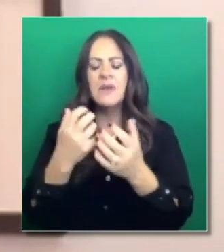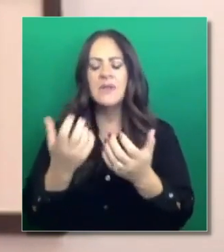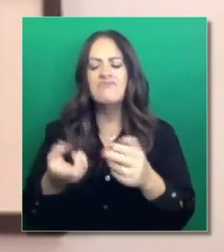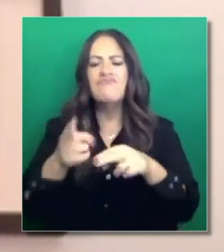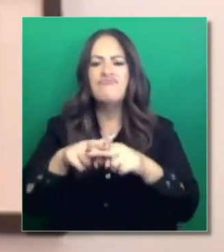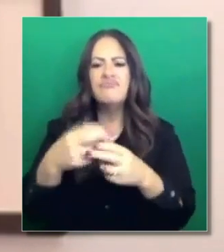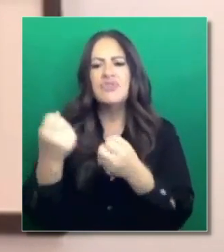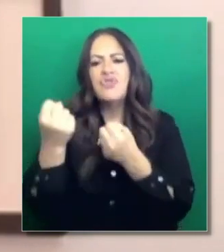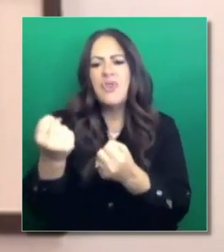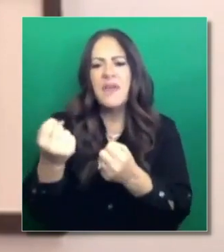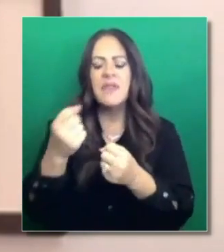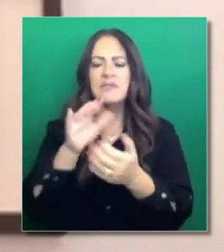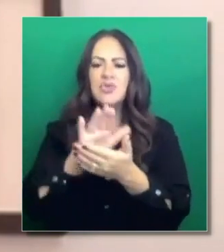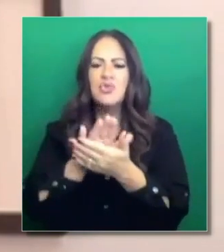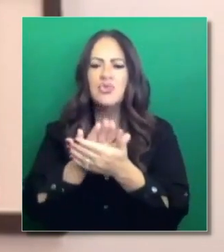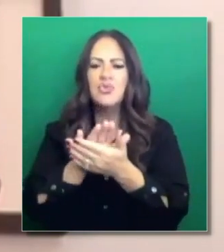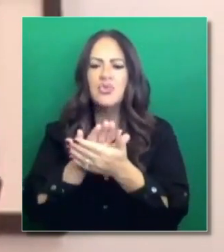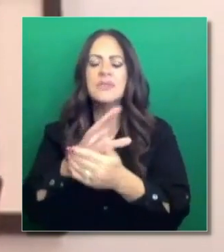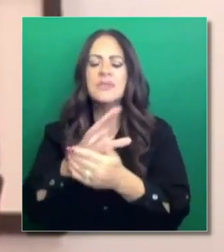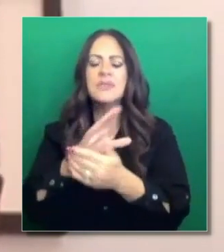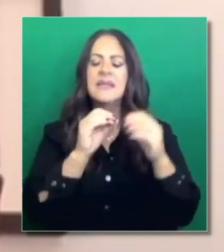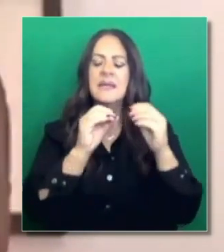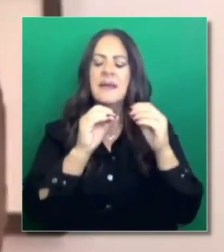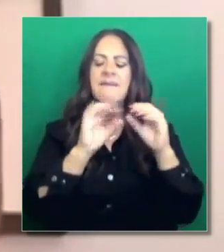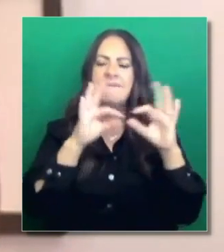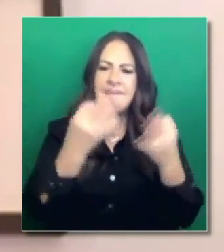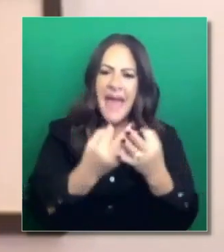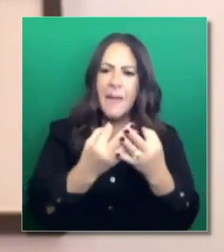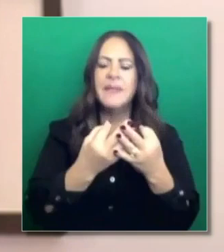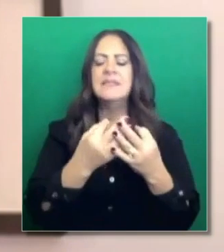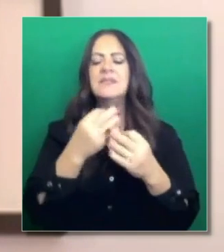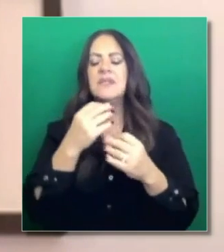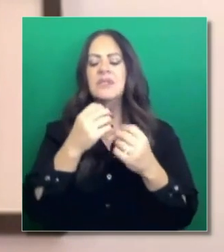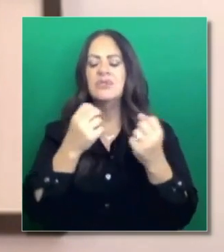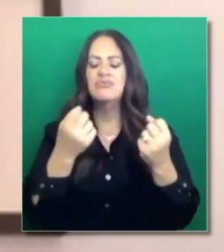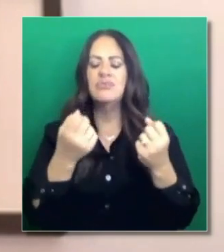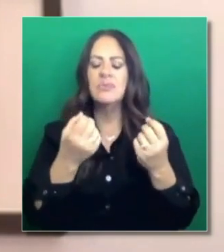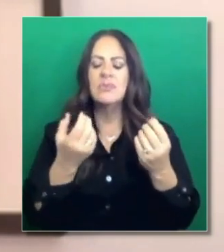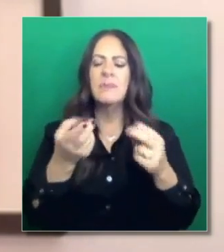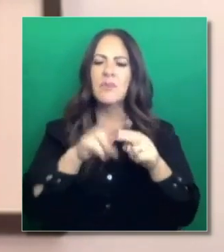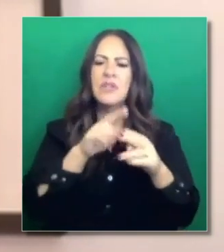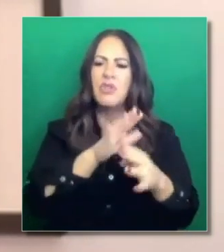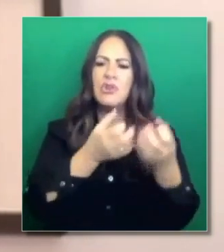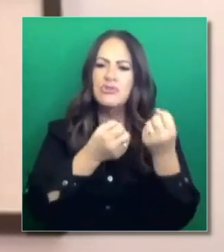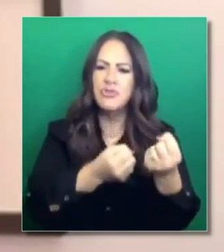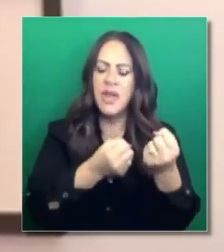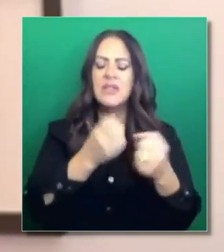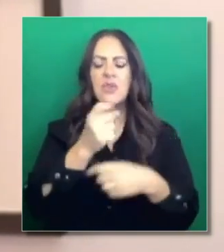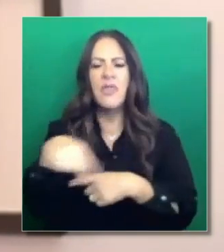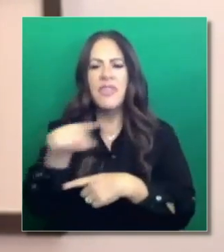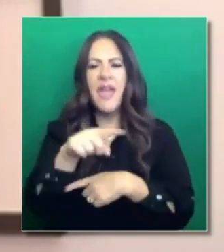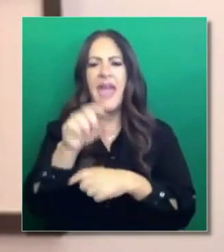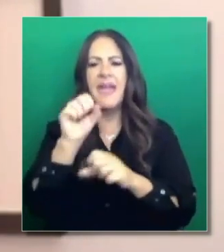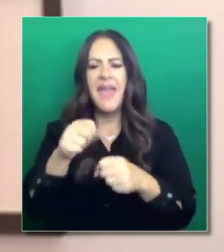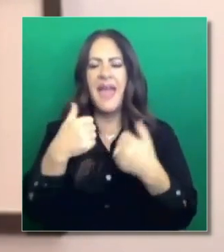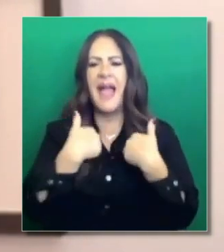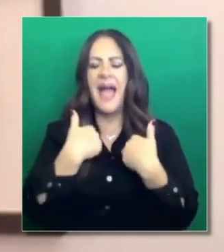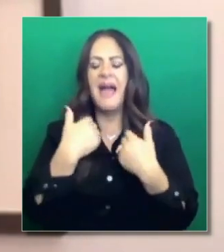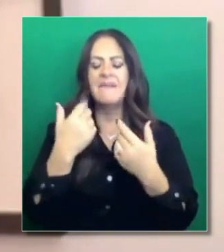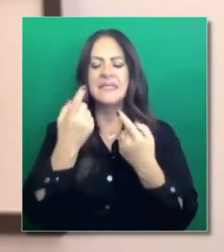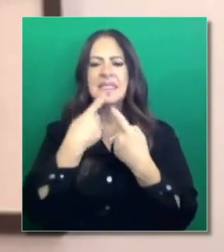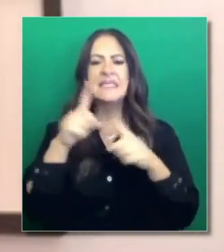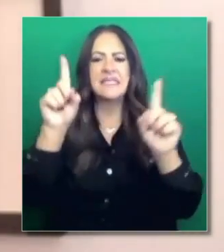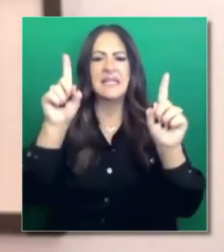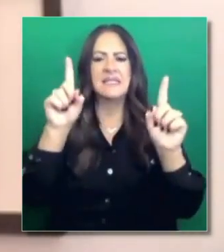are connected to their schools, that they have access to the resources that they need to be successful, that we address those students who